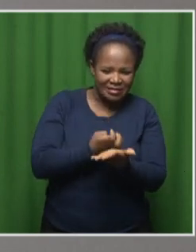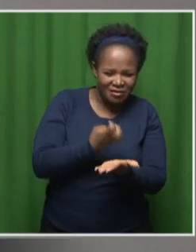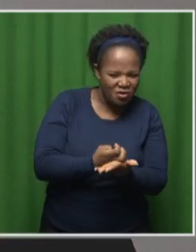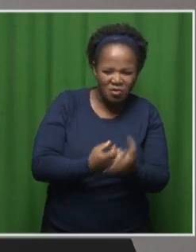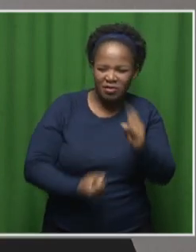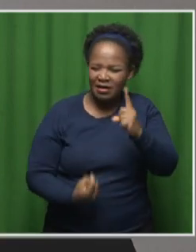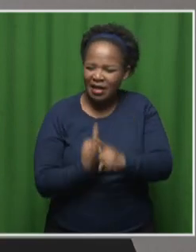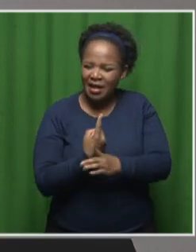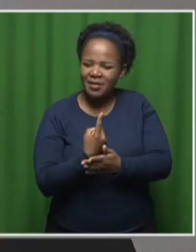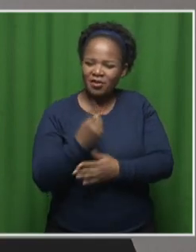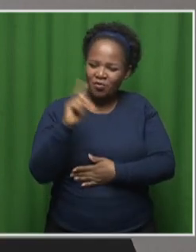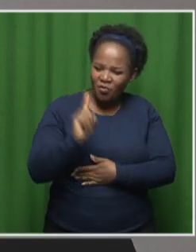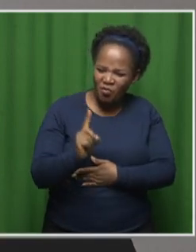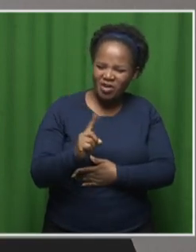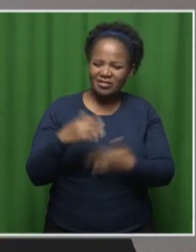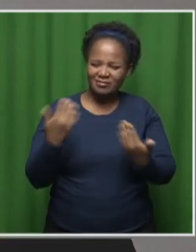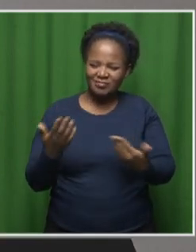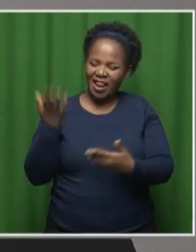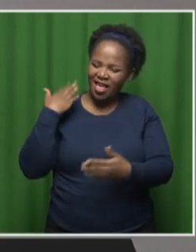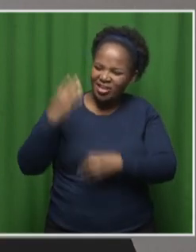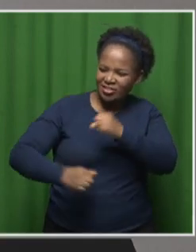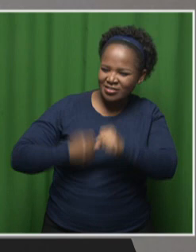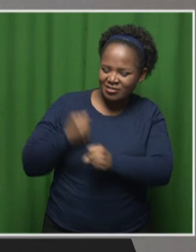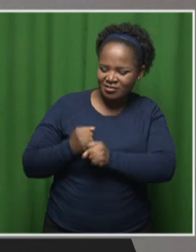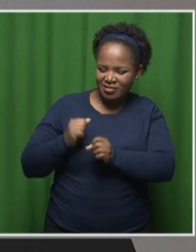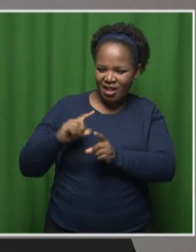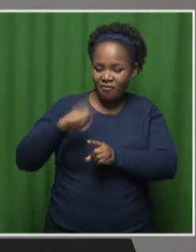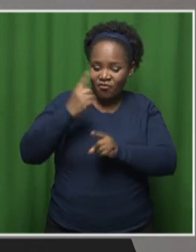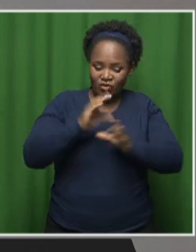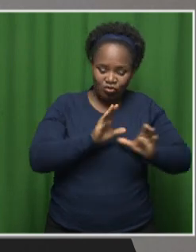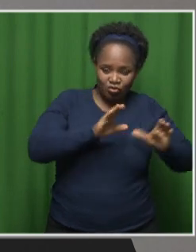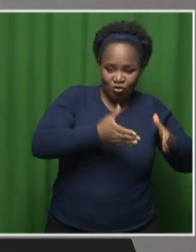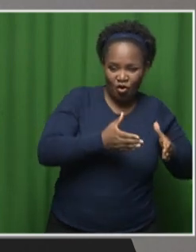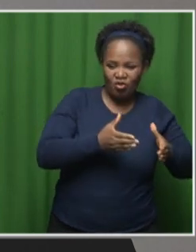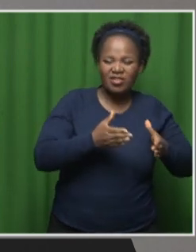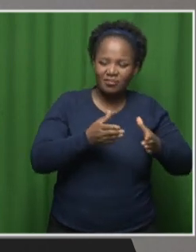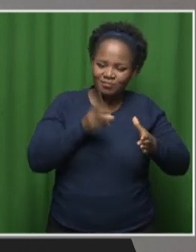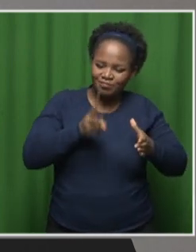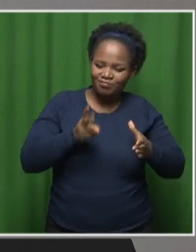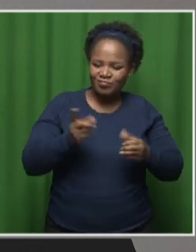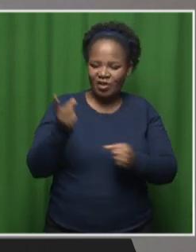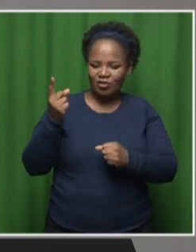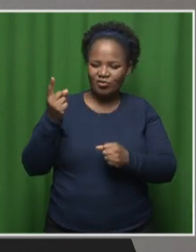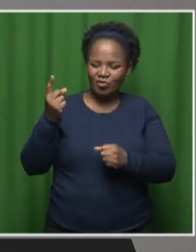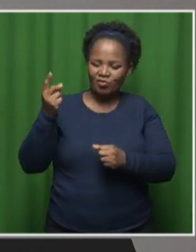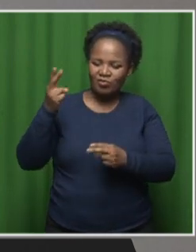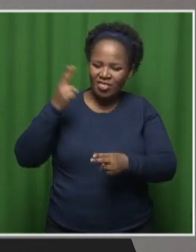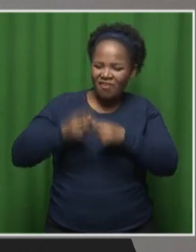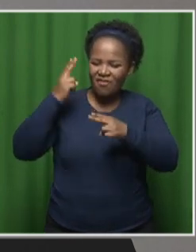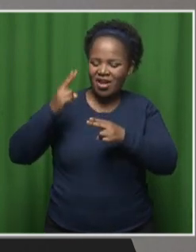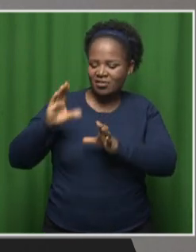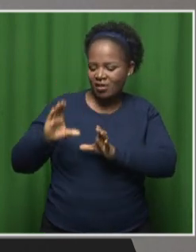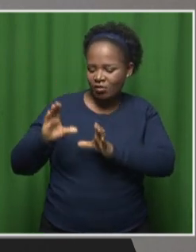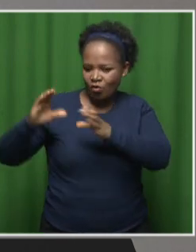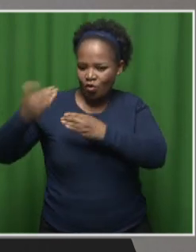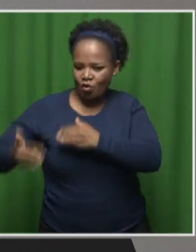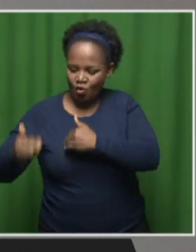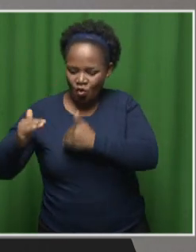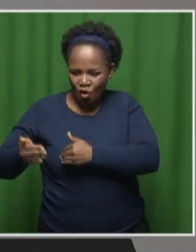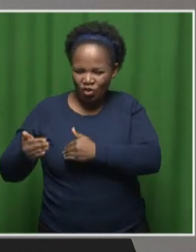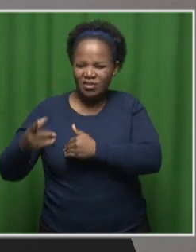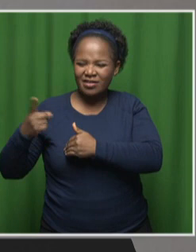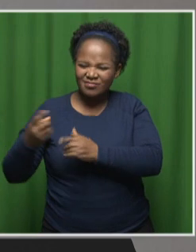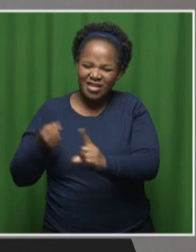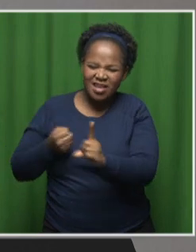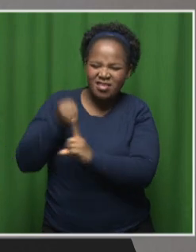in the last quarter and maybe the third quarter of last year as well to see what impact it will